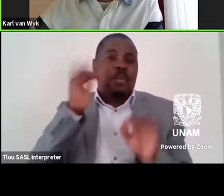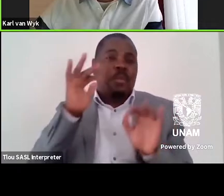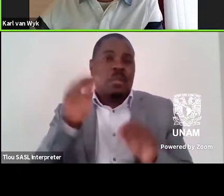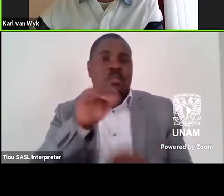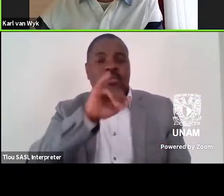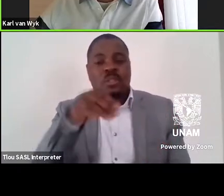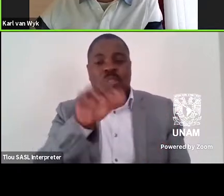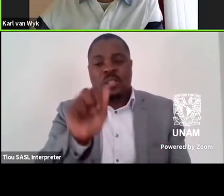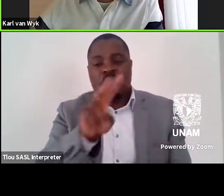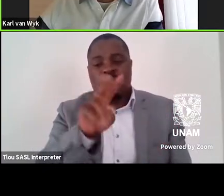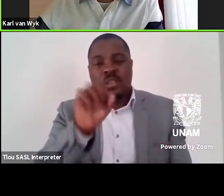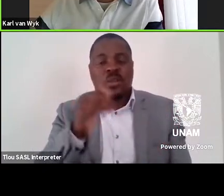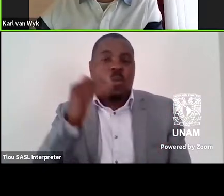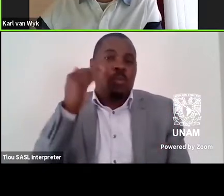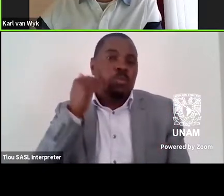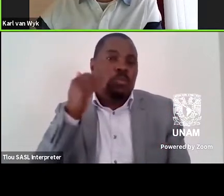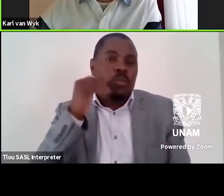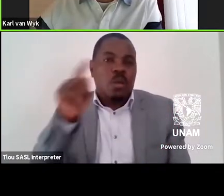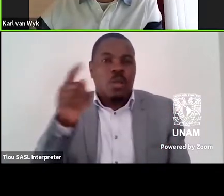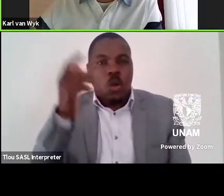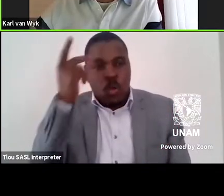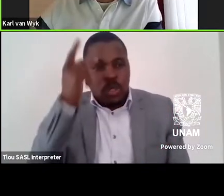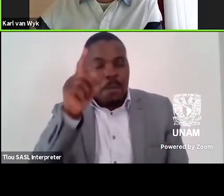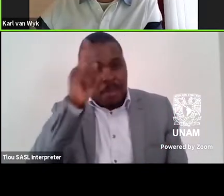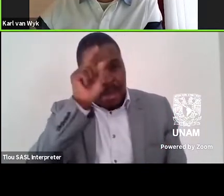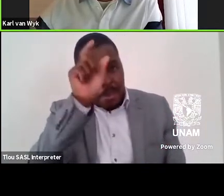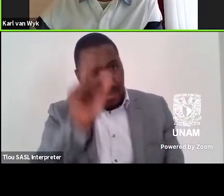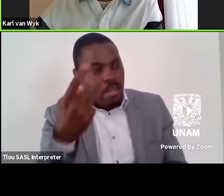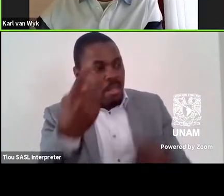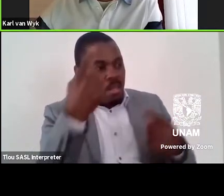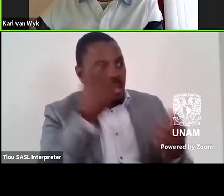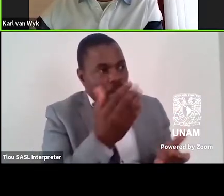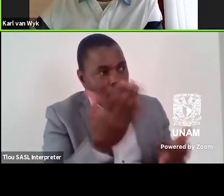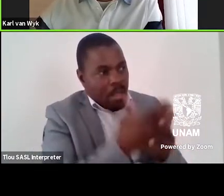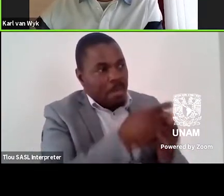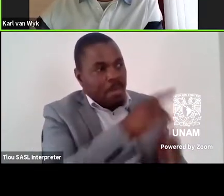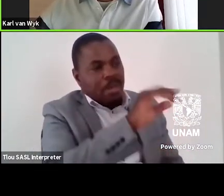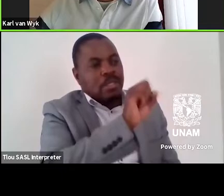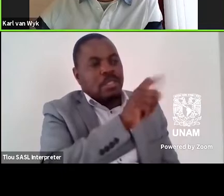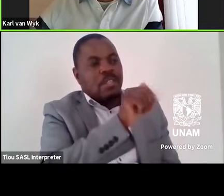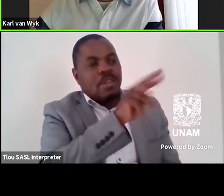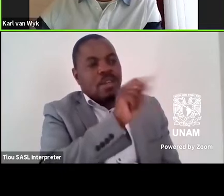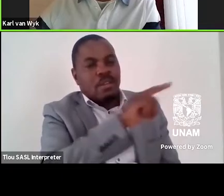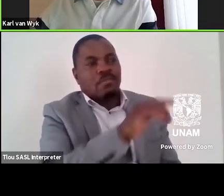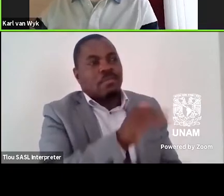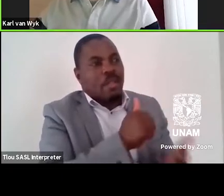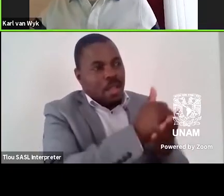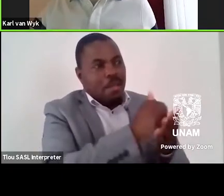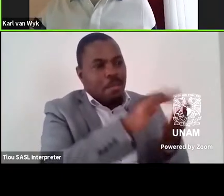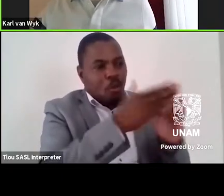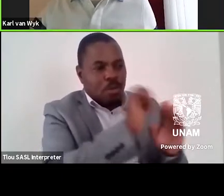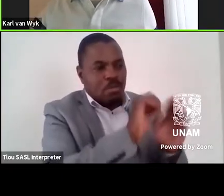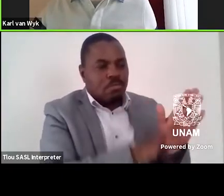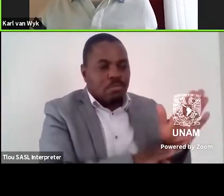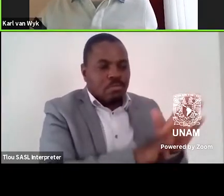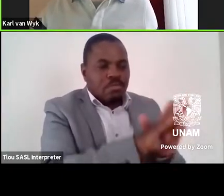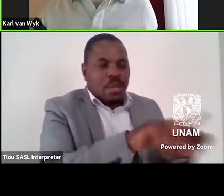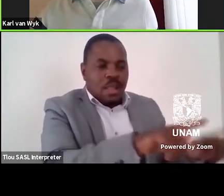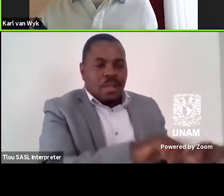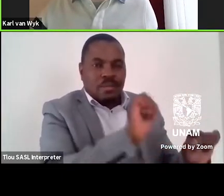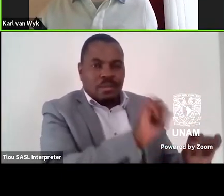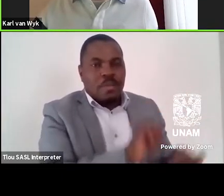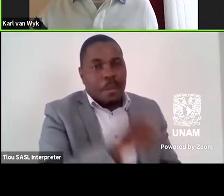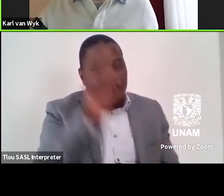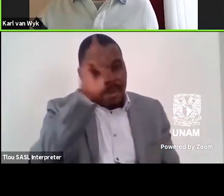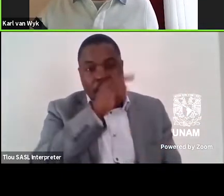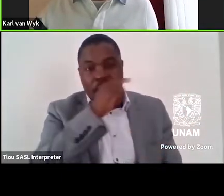farmer, sends a knowledgeable black man from the city to assist Stephen and his community to restore his land. The black man's name is